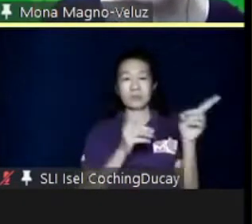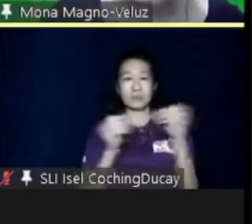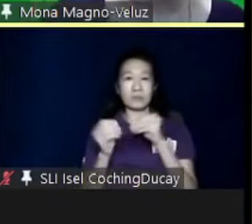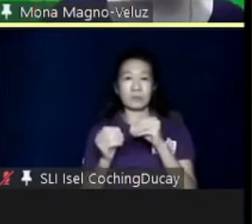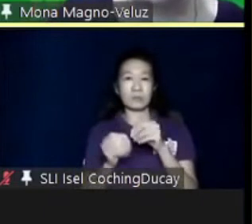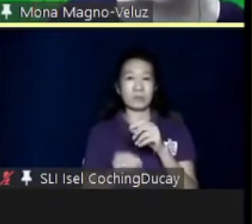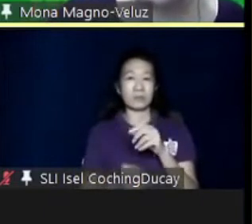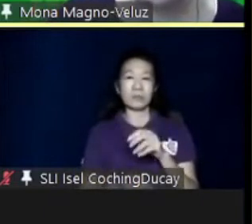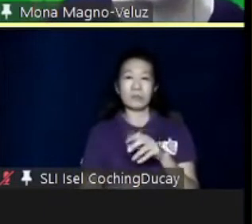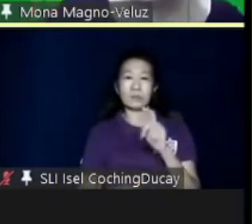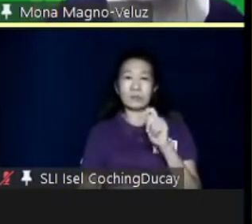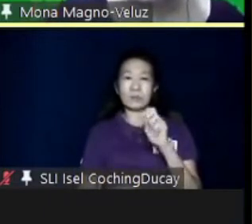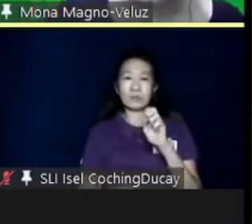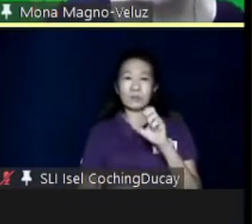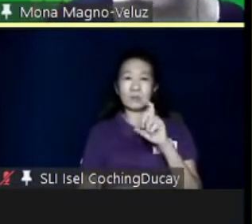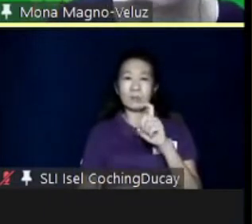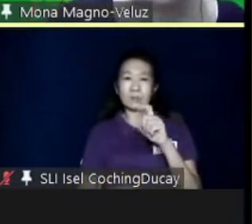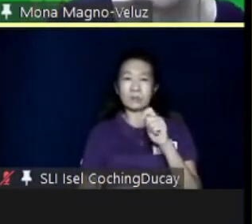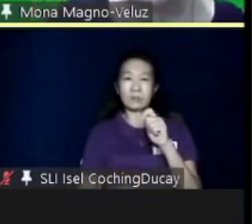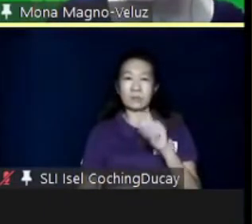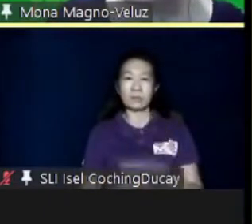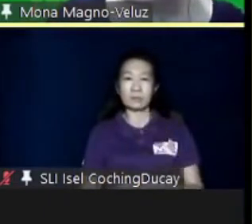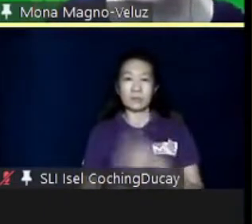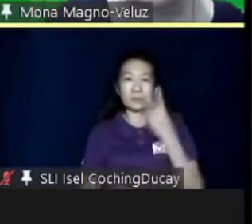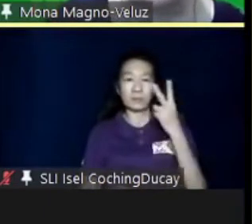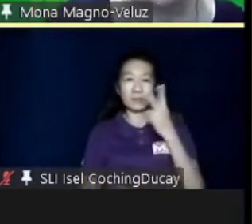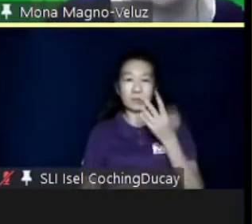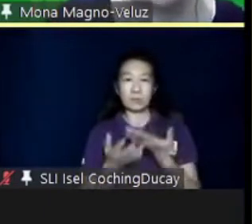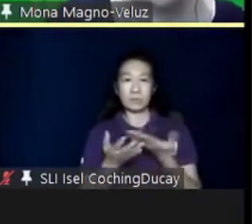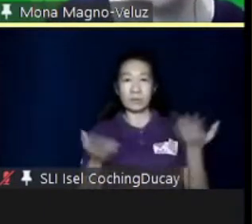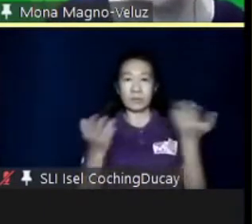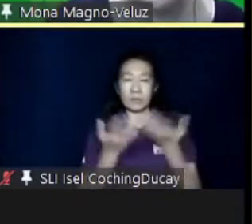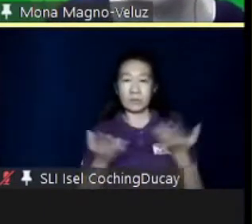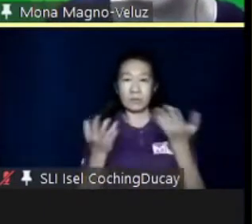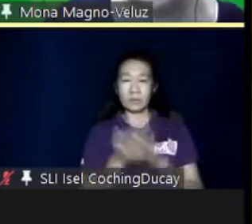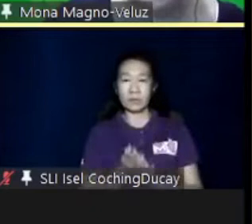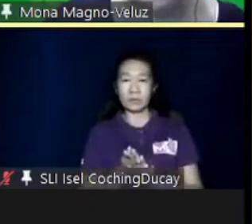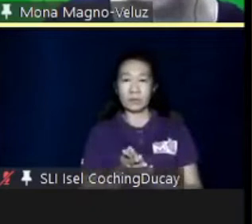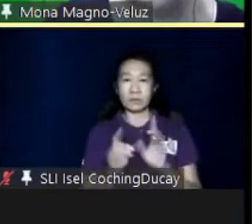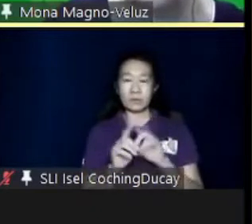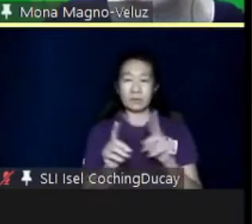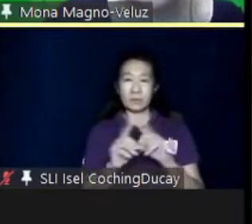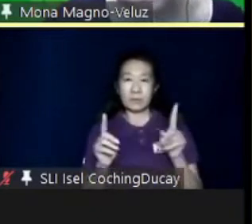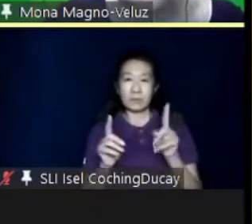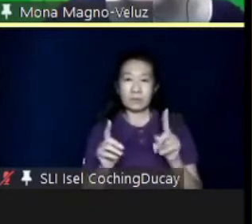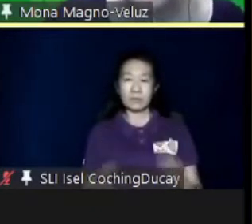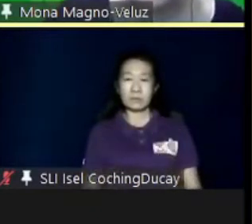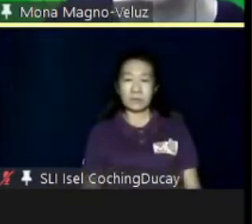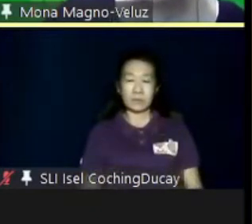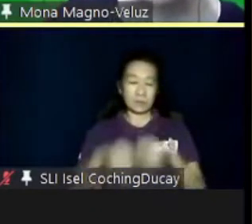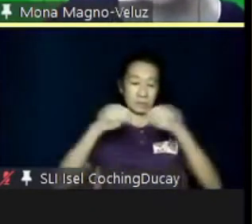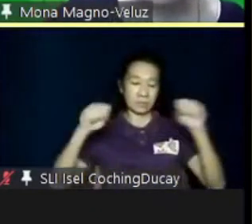text annotation. So, you can see below that, for example, in a particular sentence,